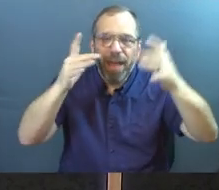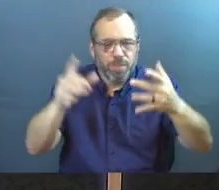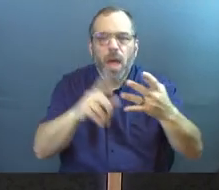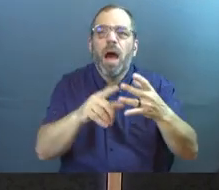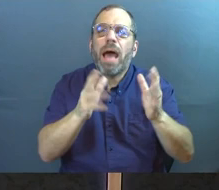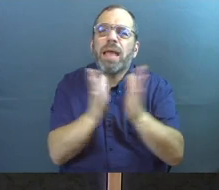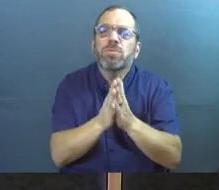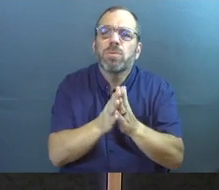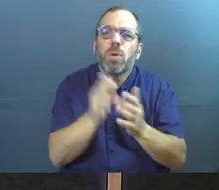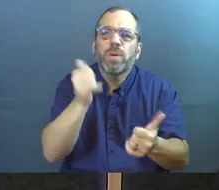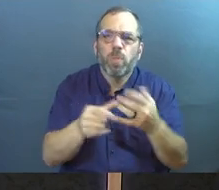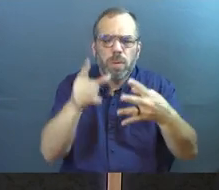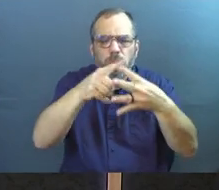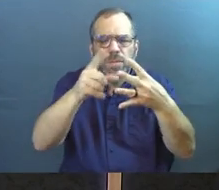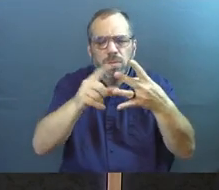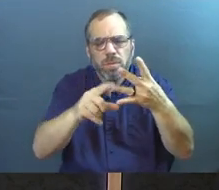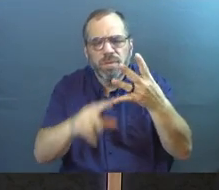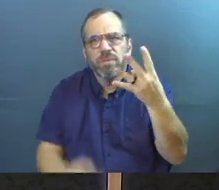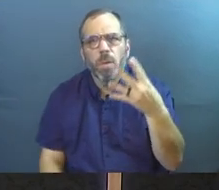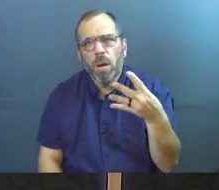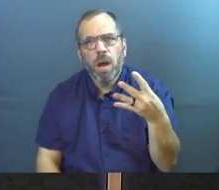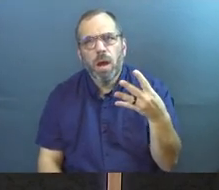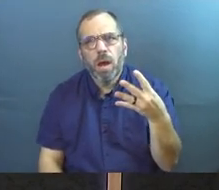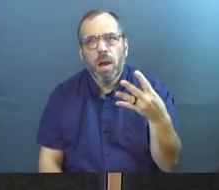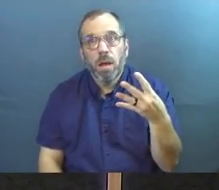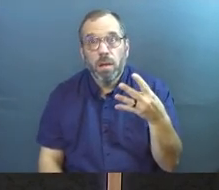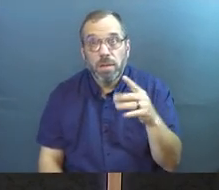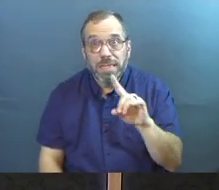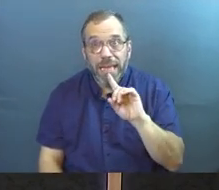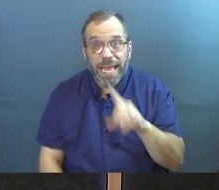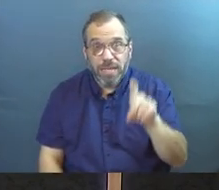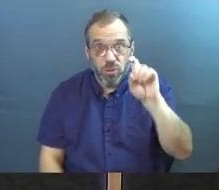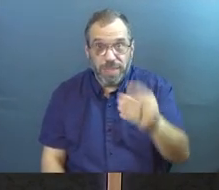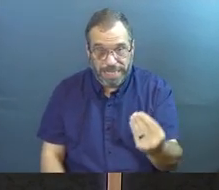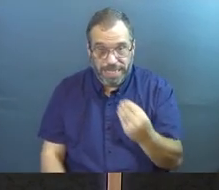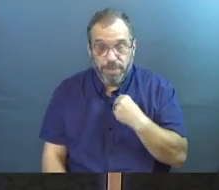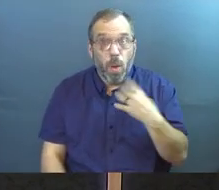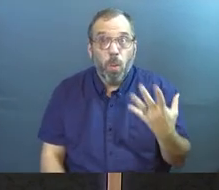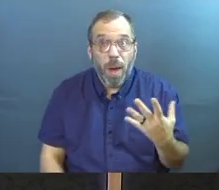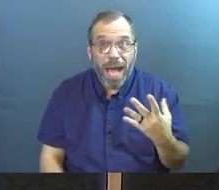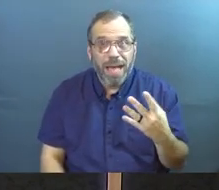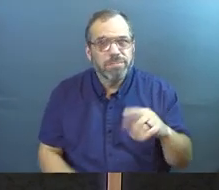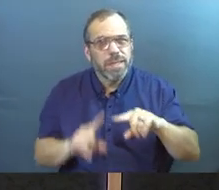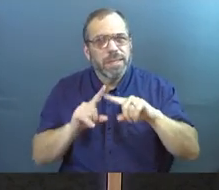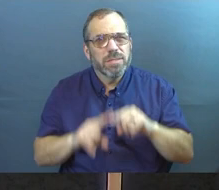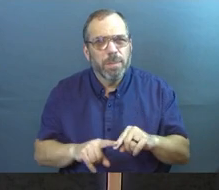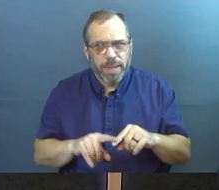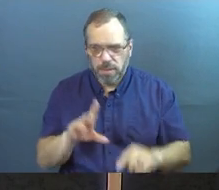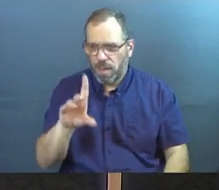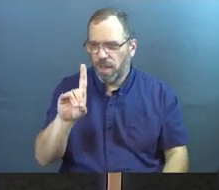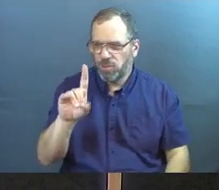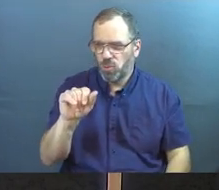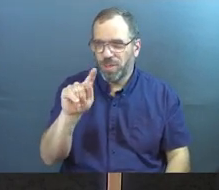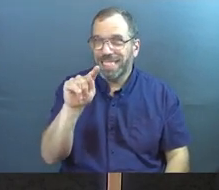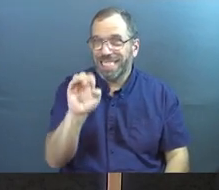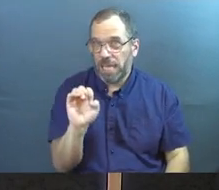dirt are you? And really, the answer that you need to give me is it depends on the date.